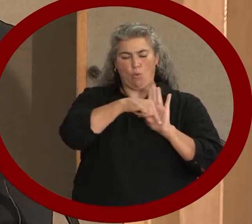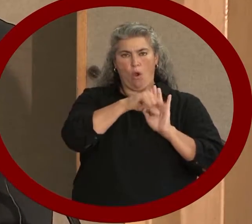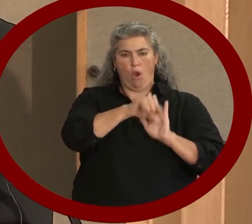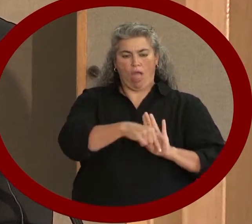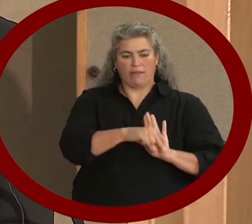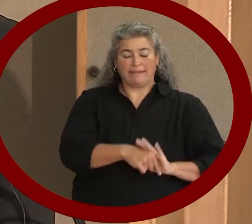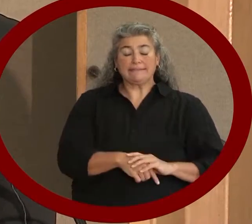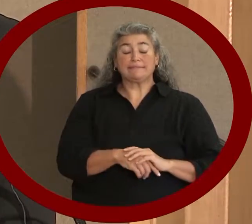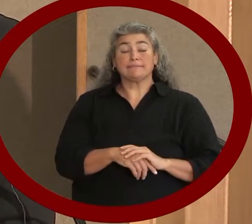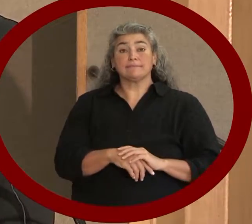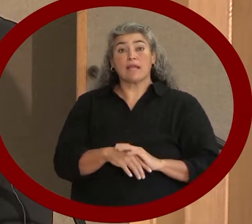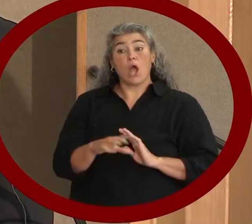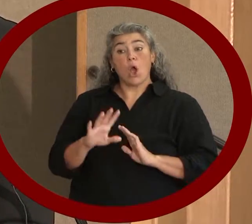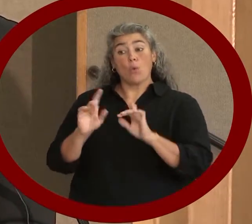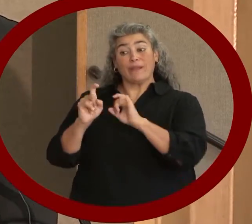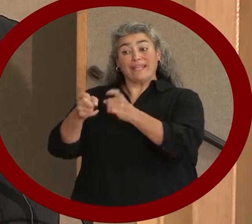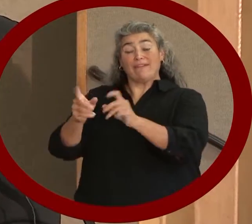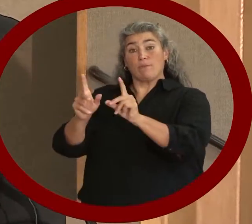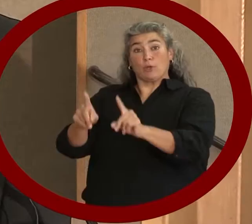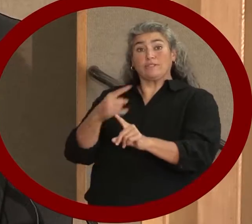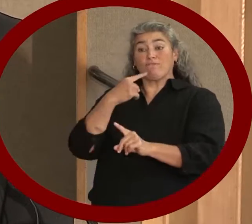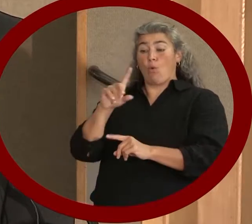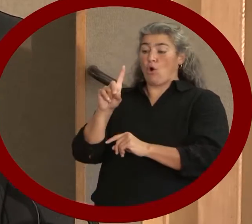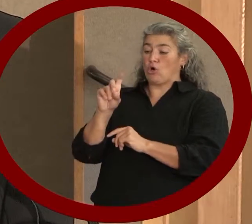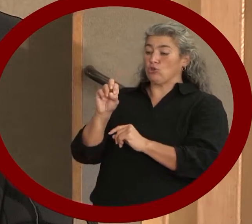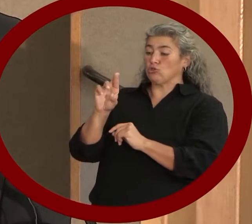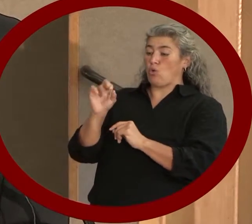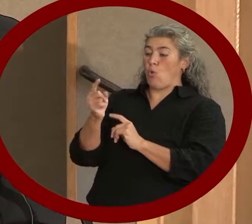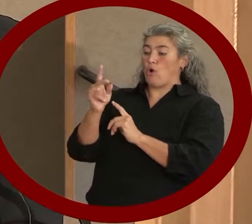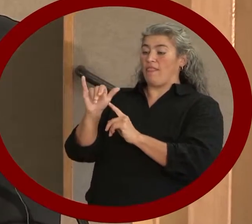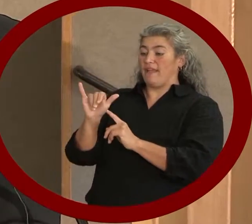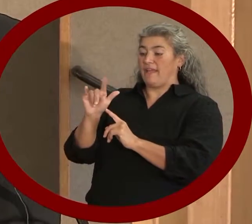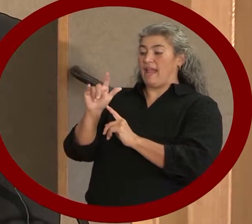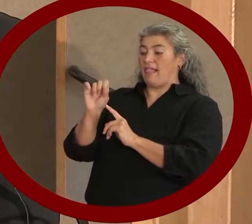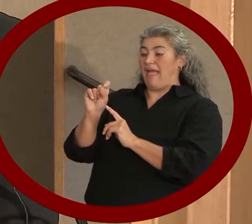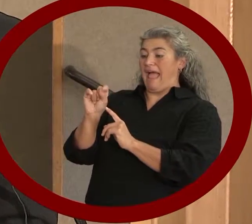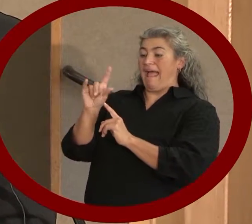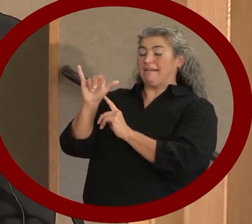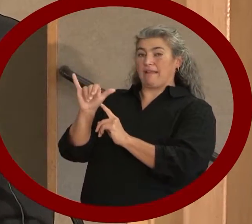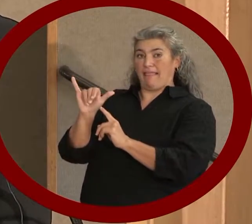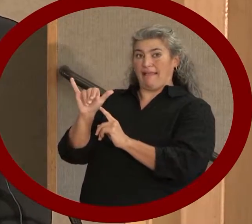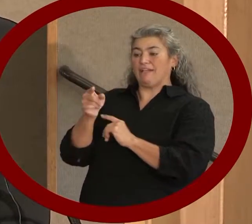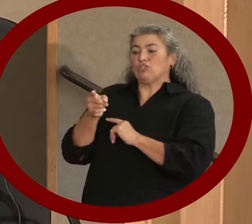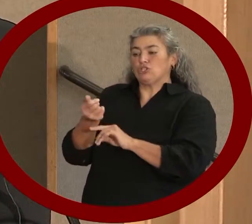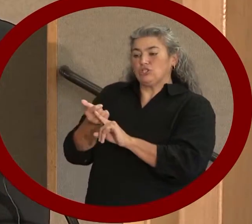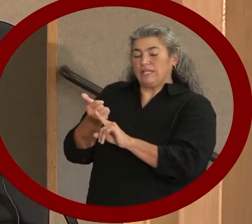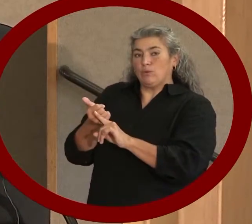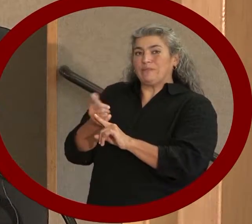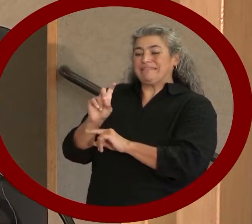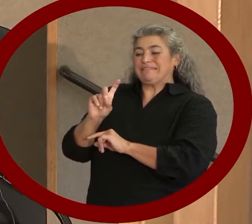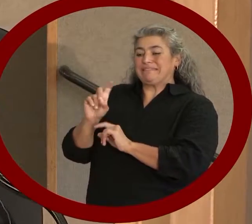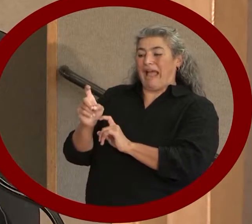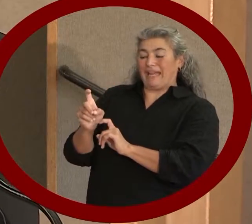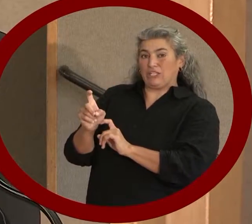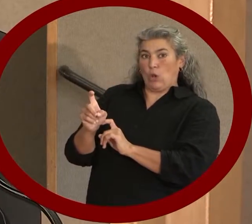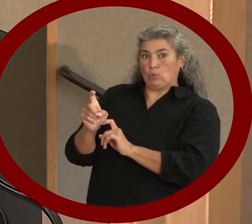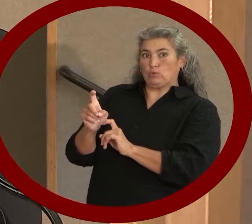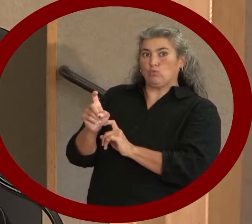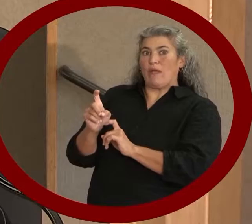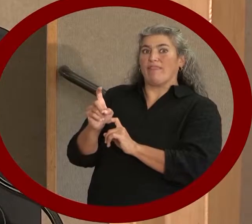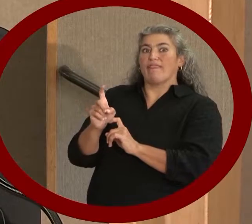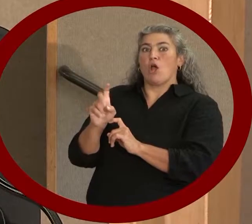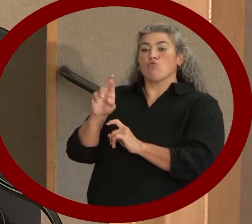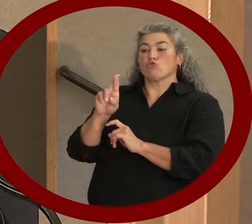It is named for the Dorothy Lassley who was diagnosed with rheumatoid arthritis at the age of two.